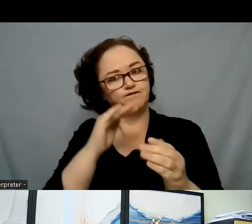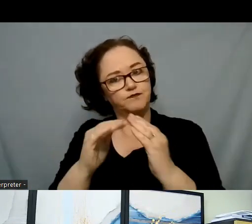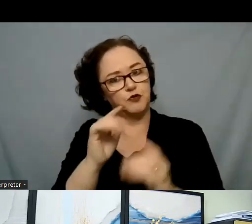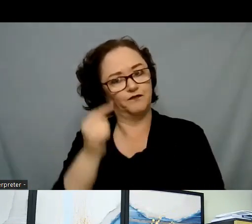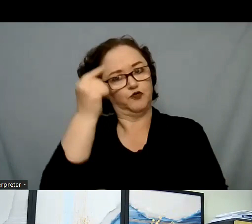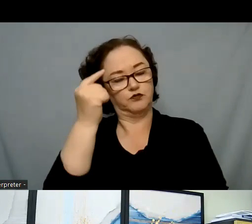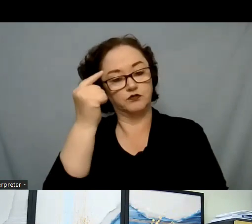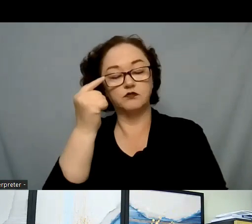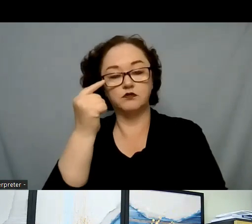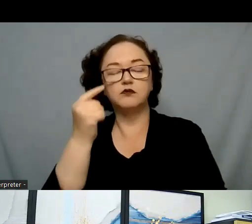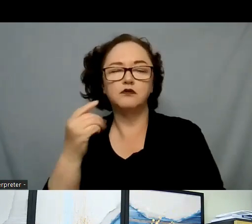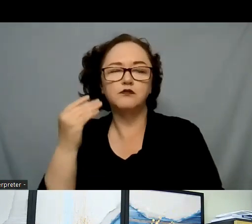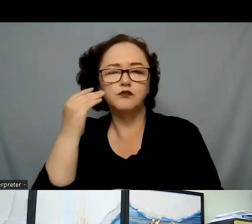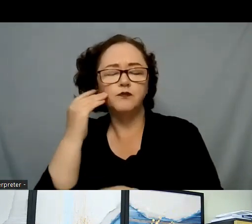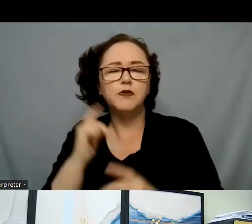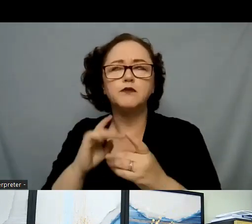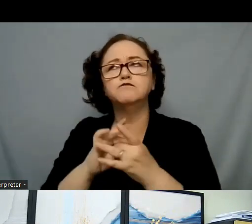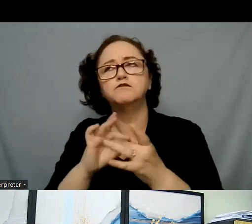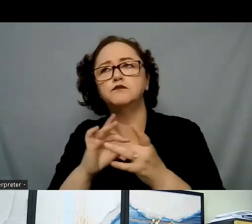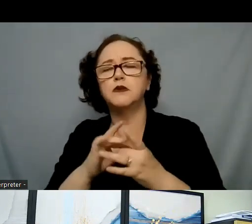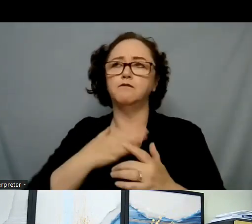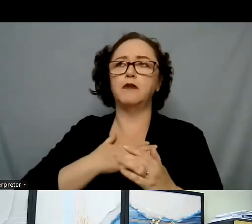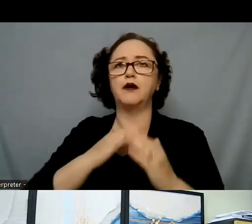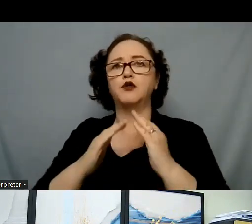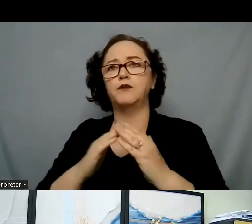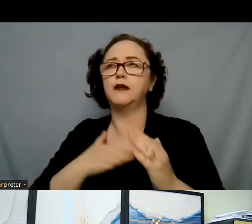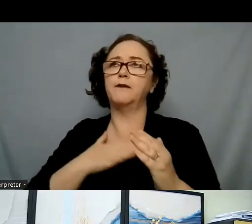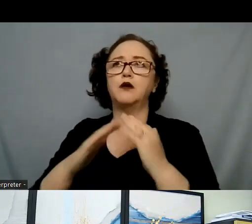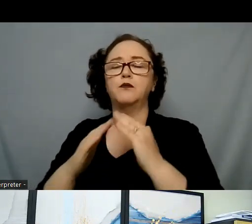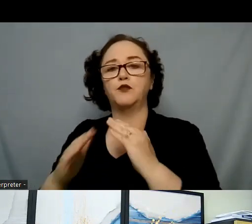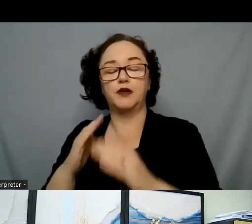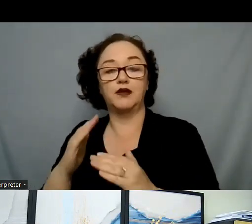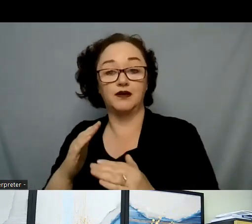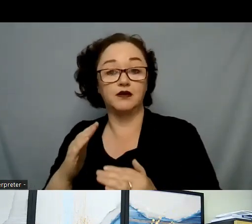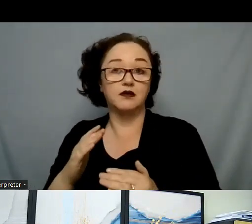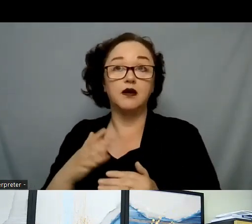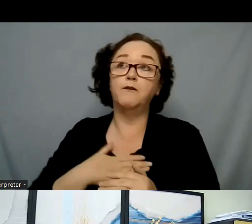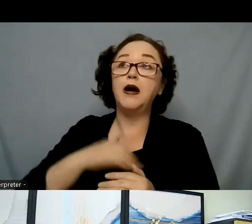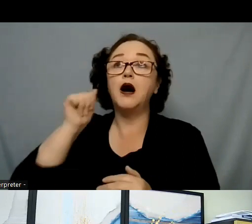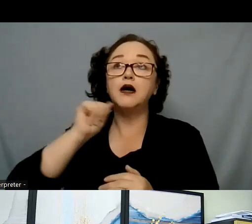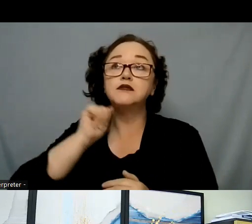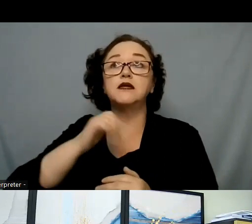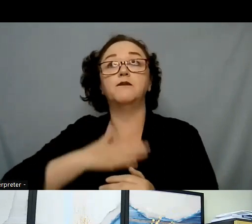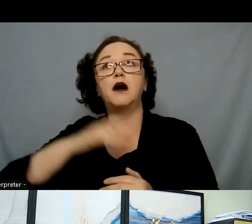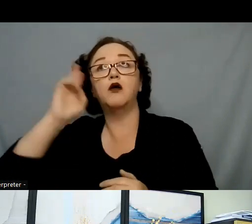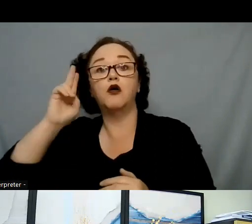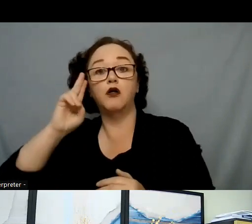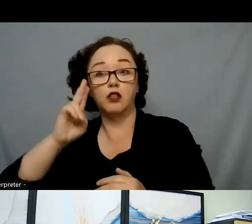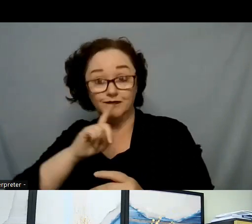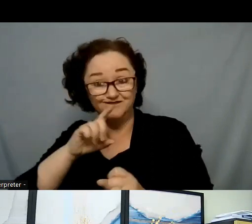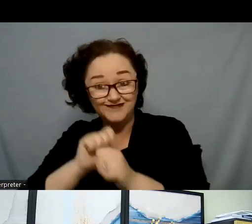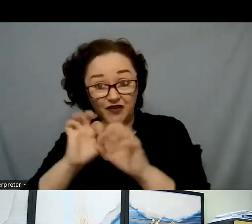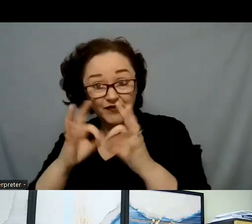their community, you may find that persons they're calling their auntie and their uncle are people in the community. They're in their churches.